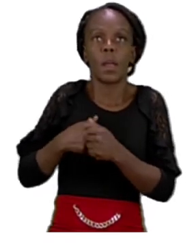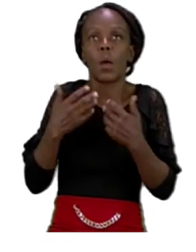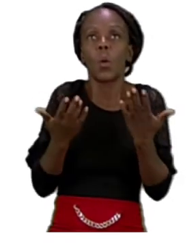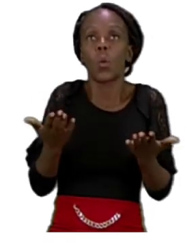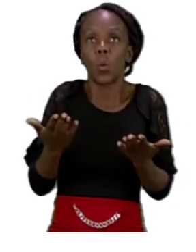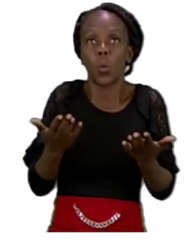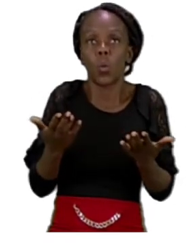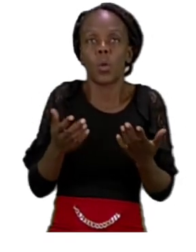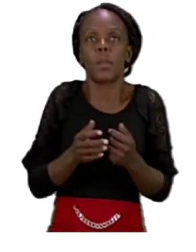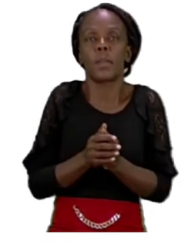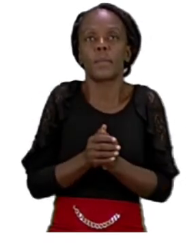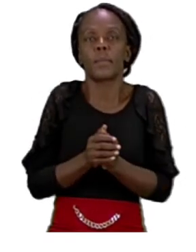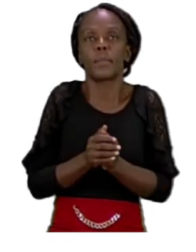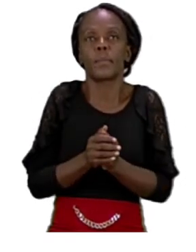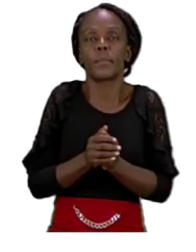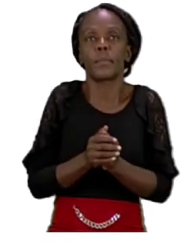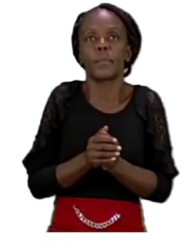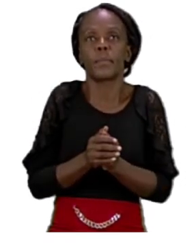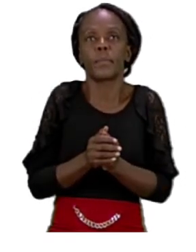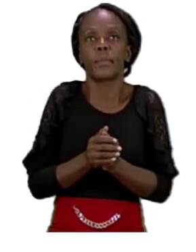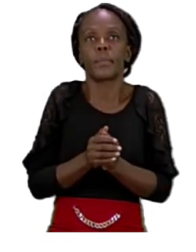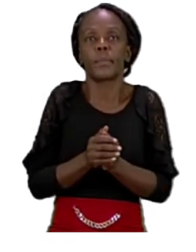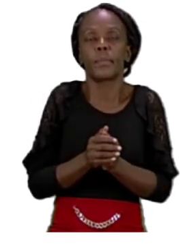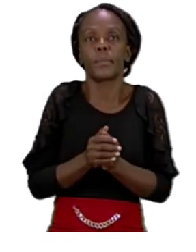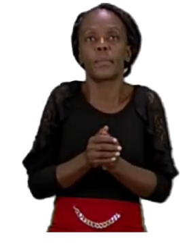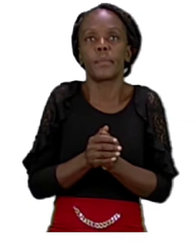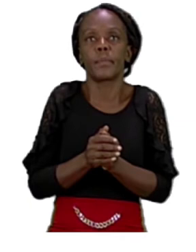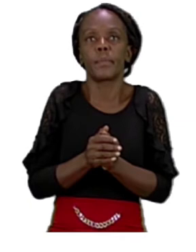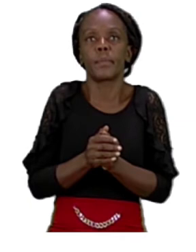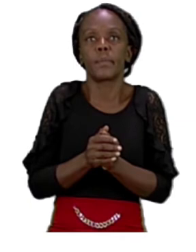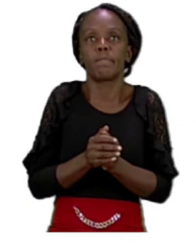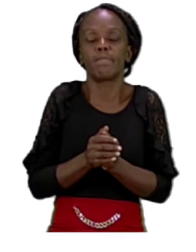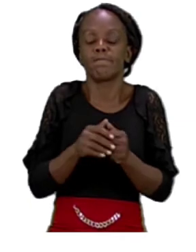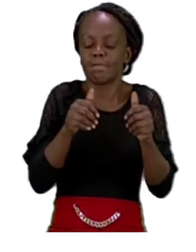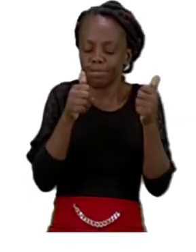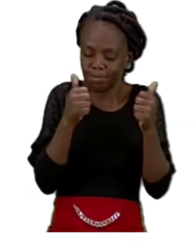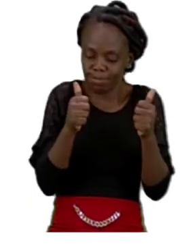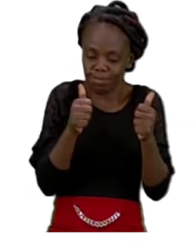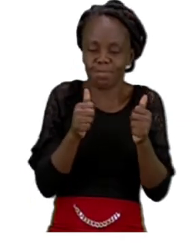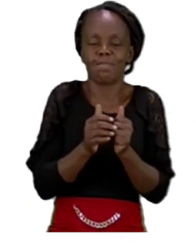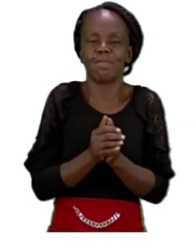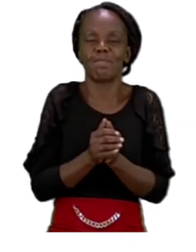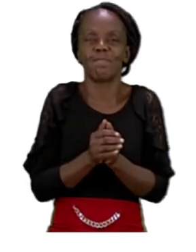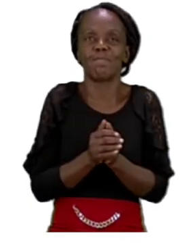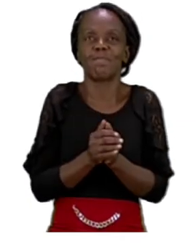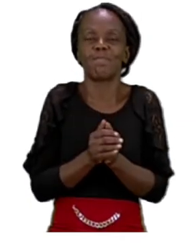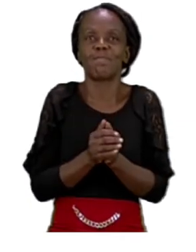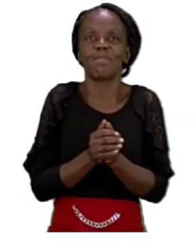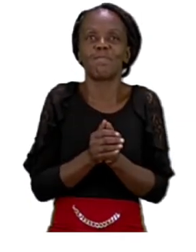grandfather grandfather well done good job